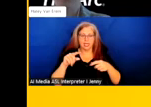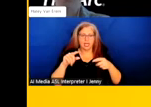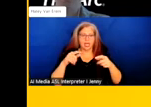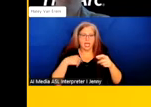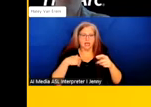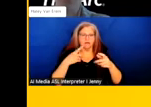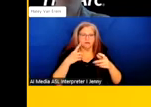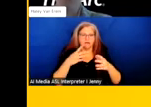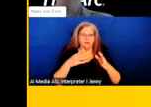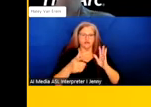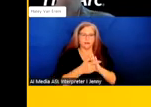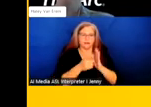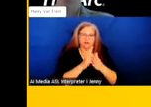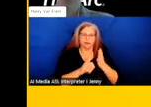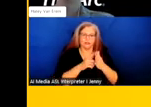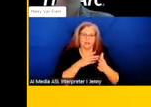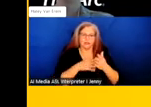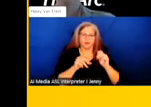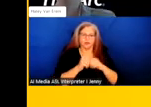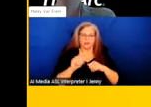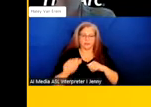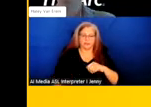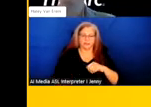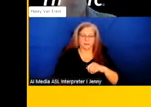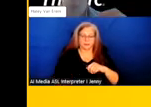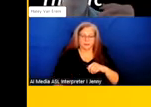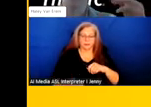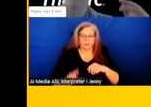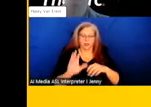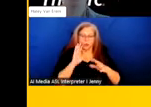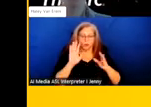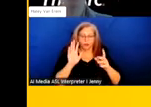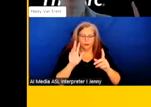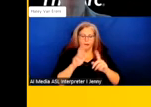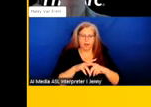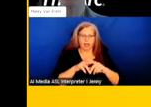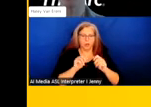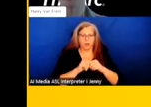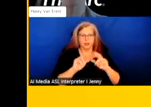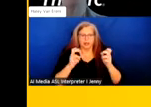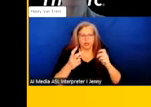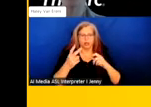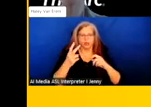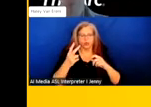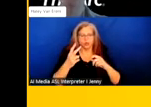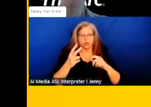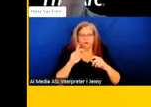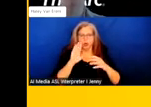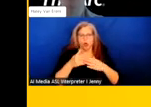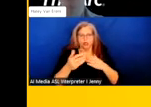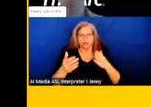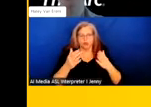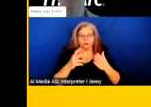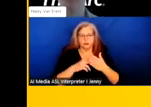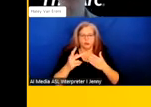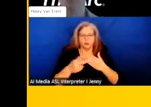people with disabilities. And it applies to Title II of the Americans with Disabilities Act applies to all services,